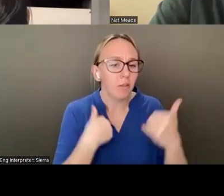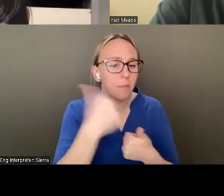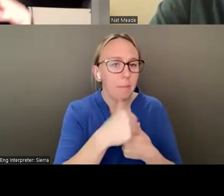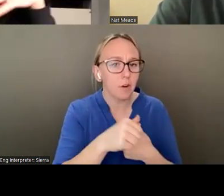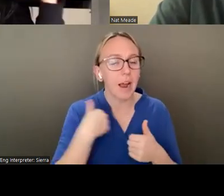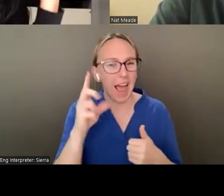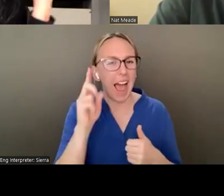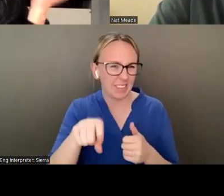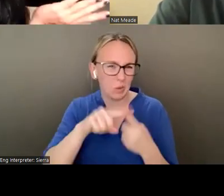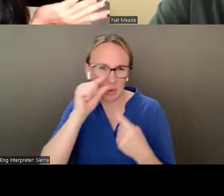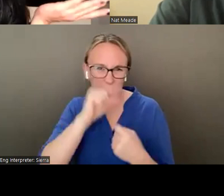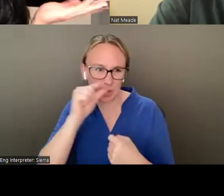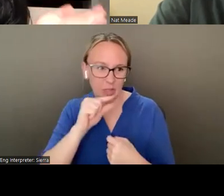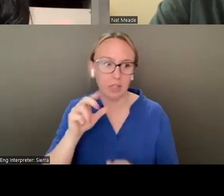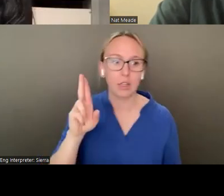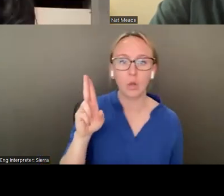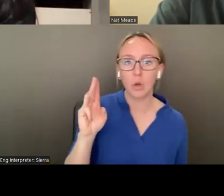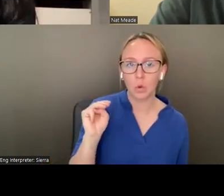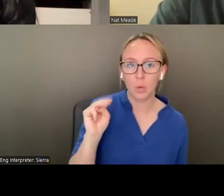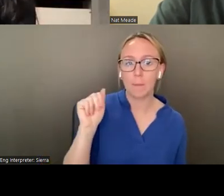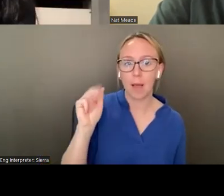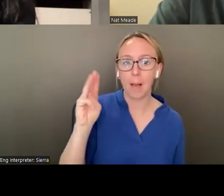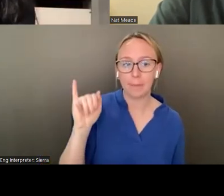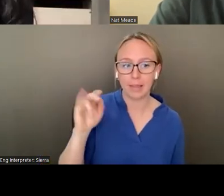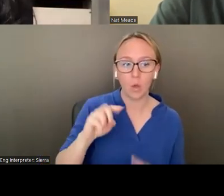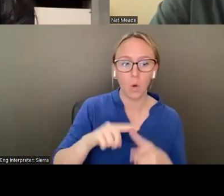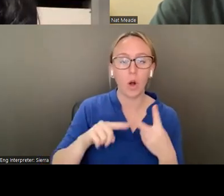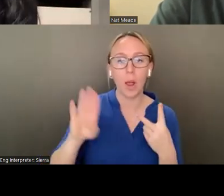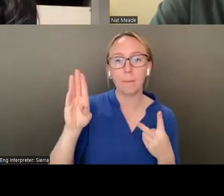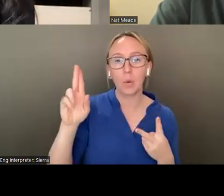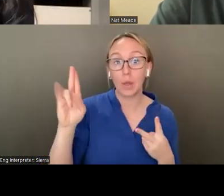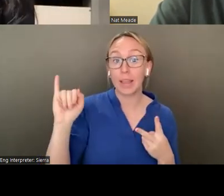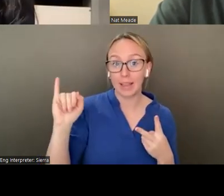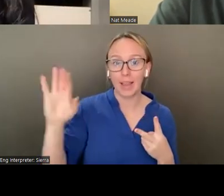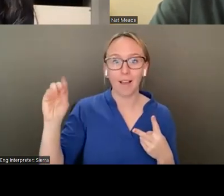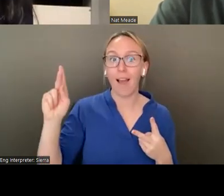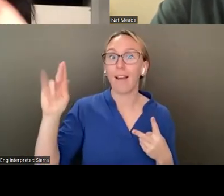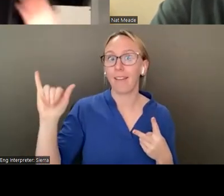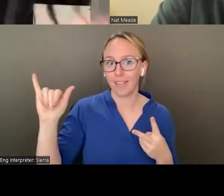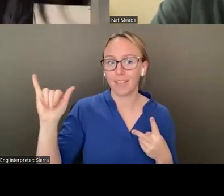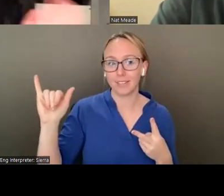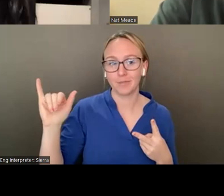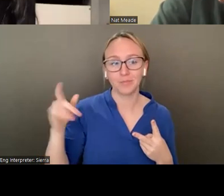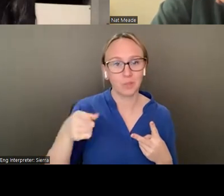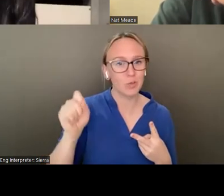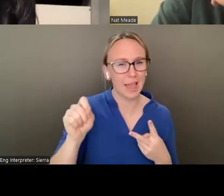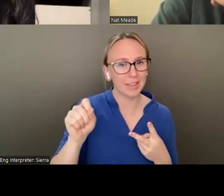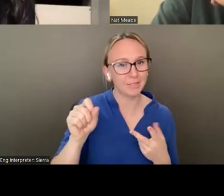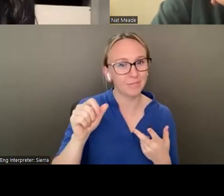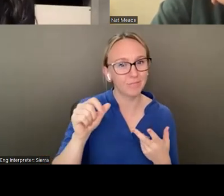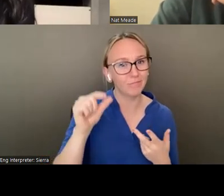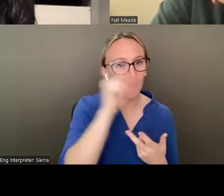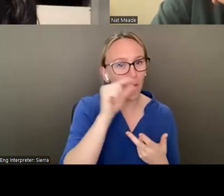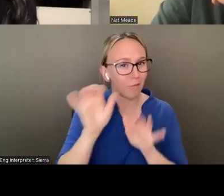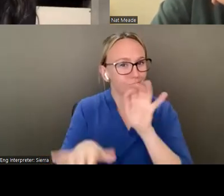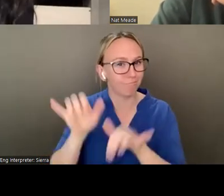Google this. It was Umami or Buikake. There we go. And you can Google if you wish. I'm